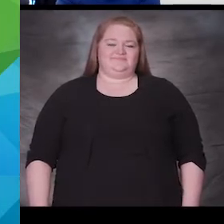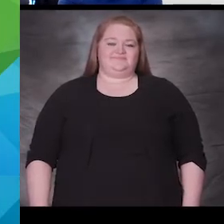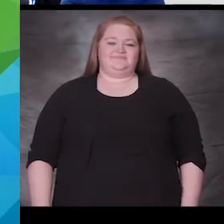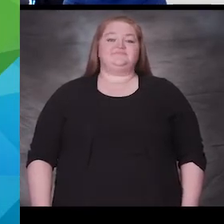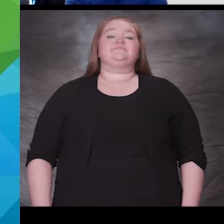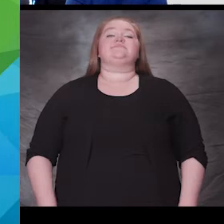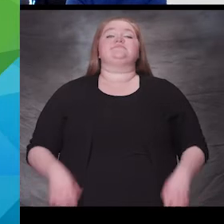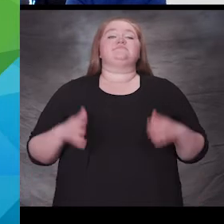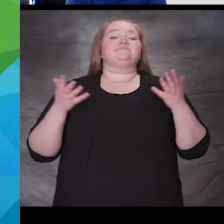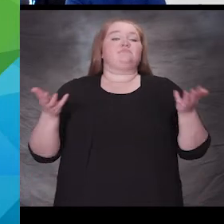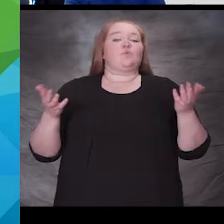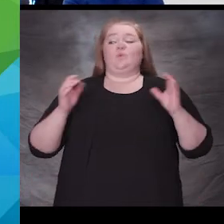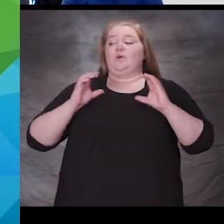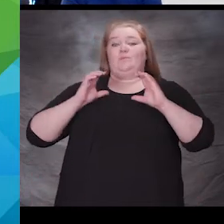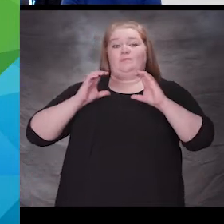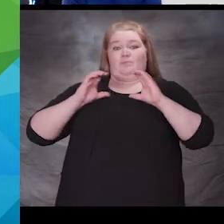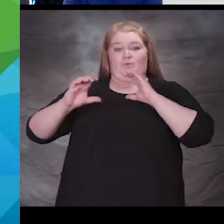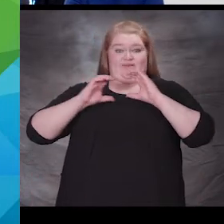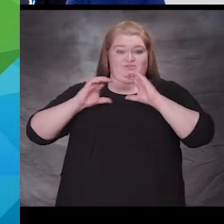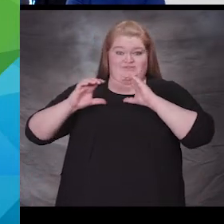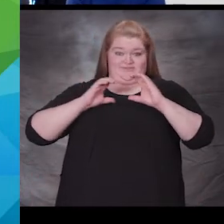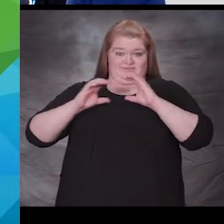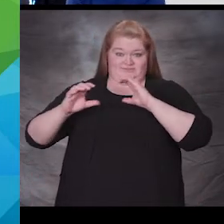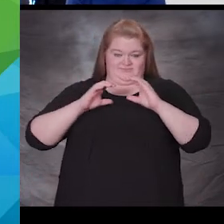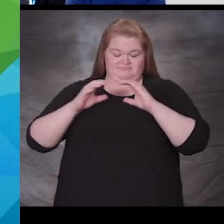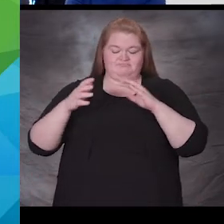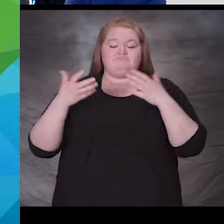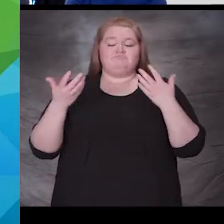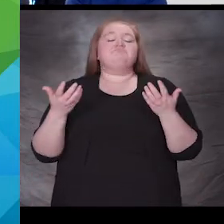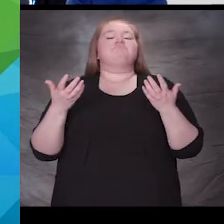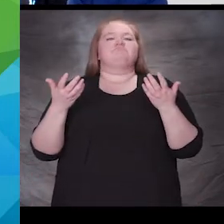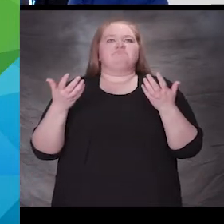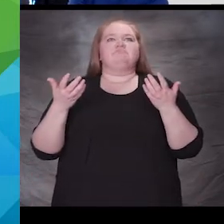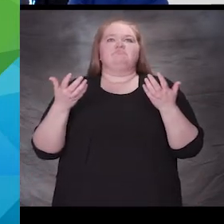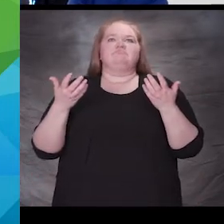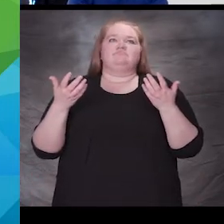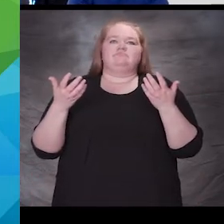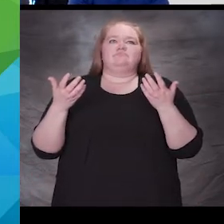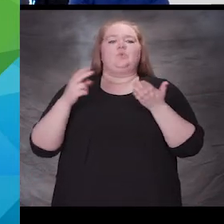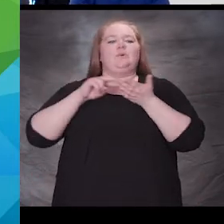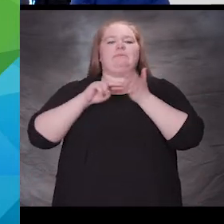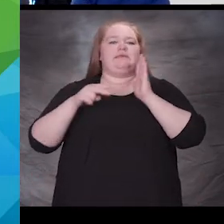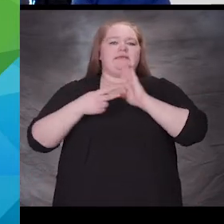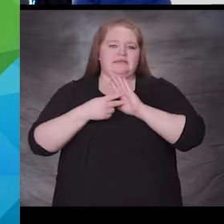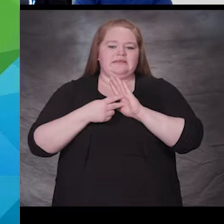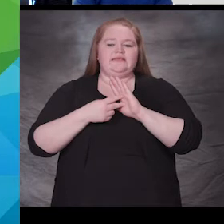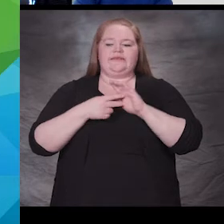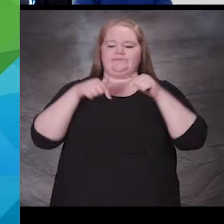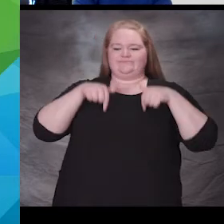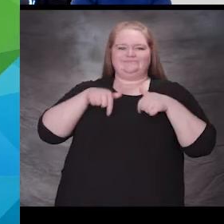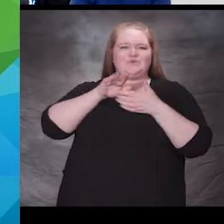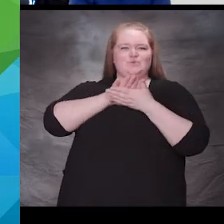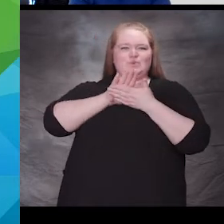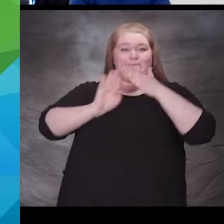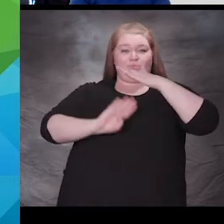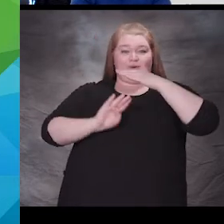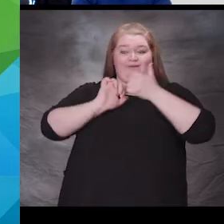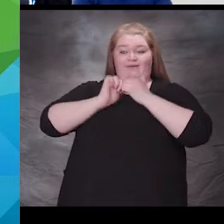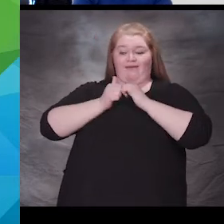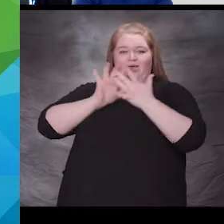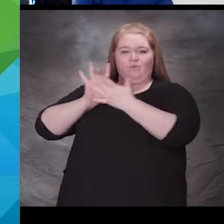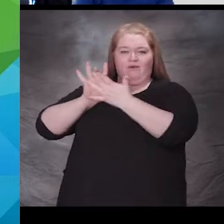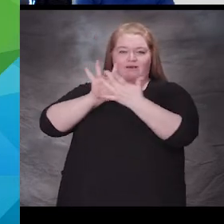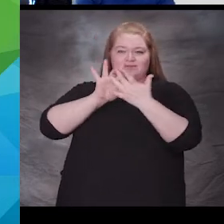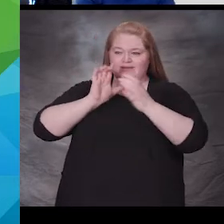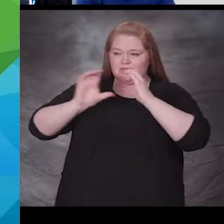So when we talk about communication and how we as a school communicate with